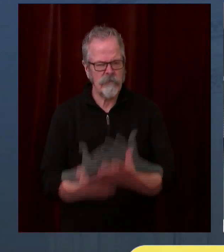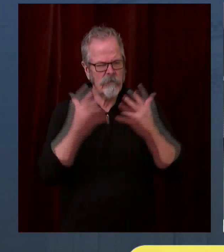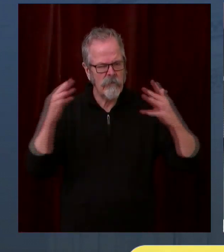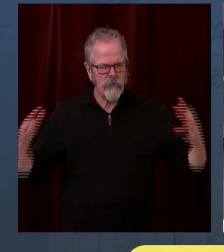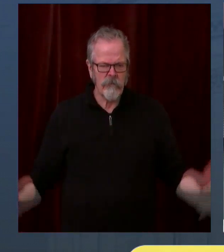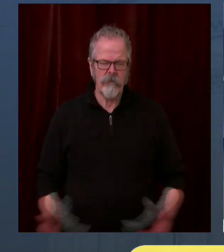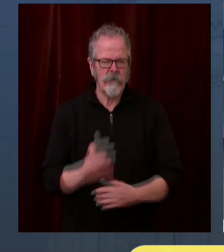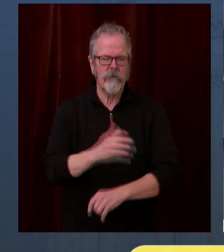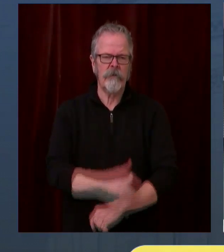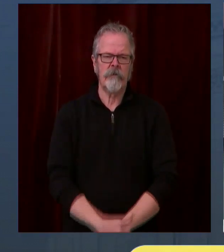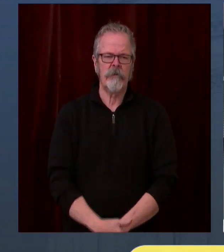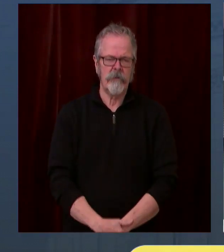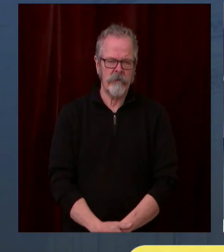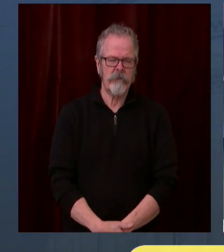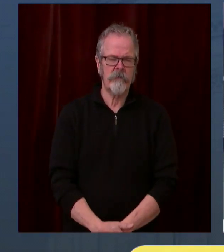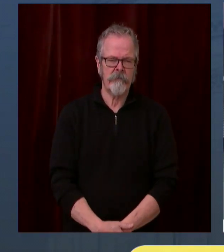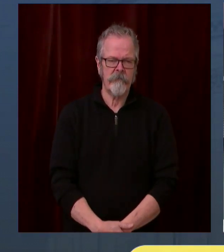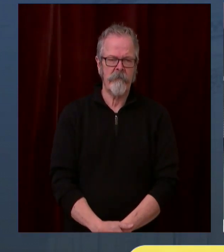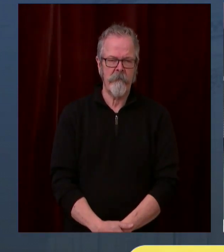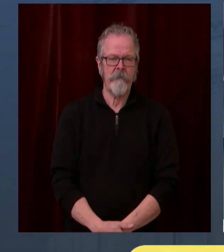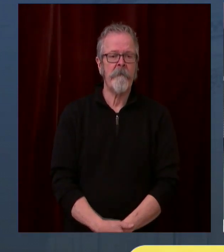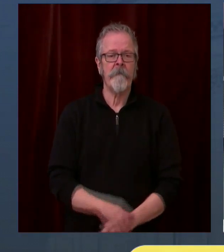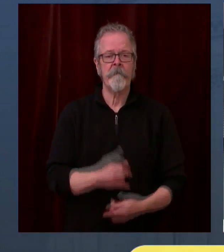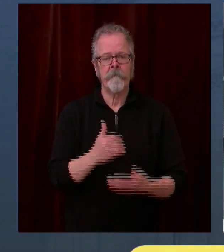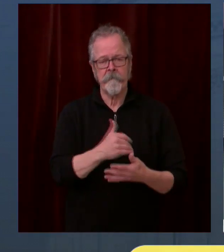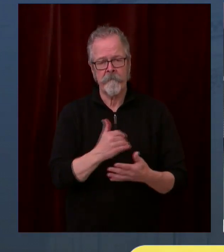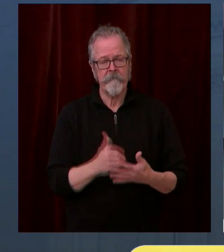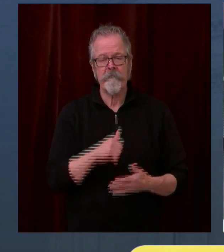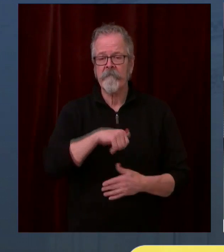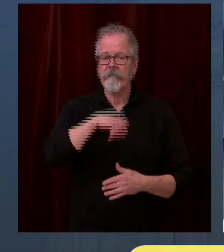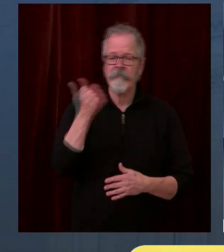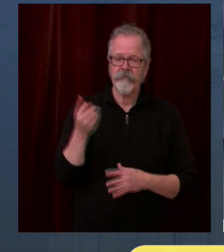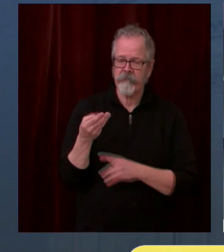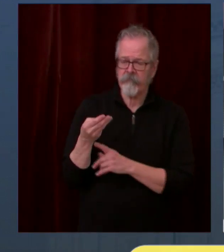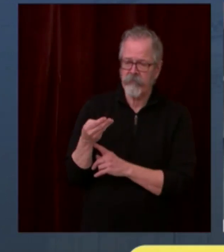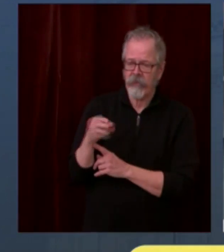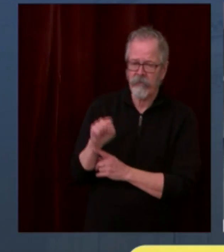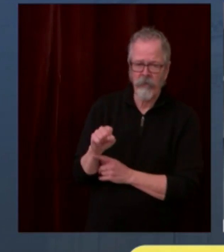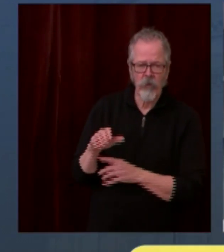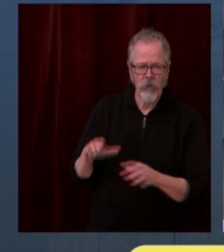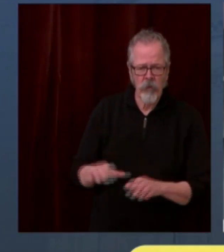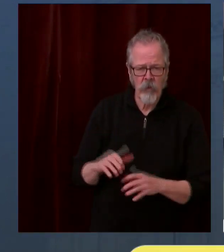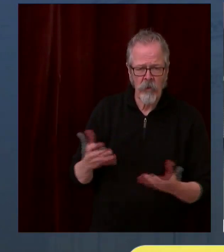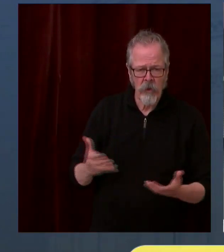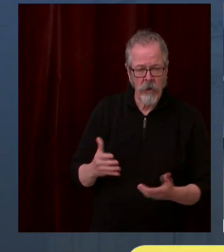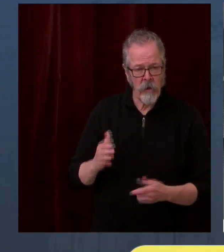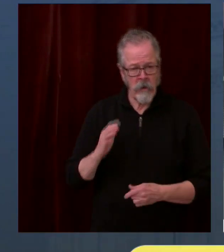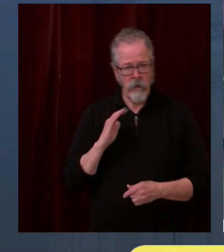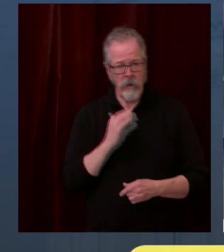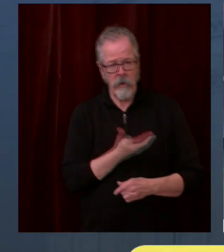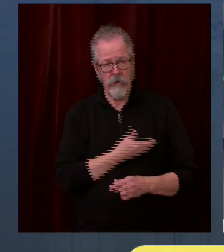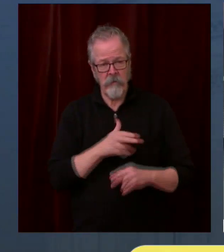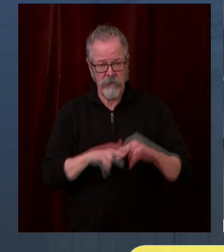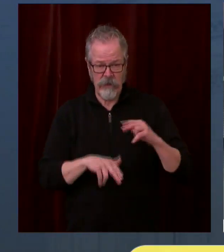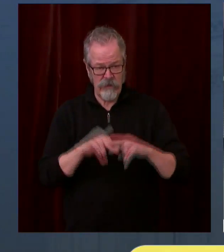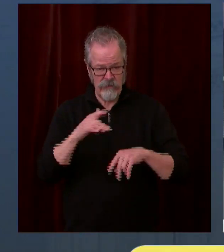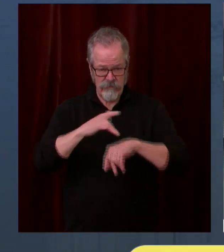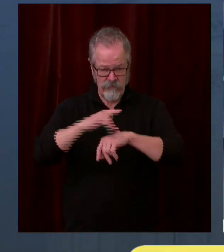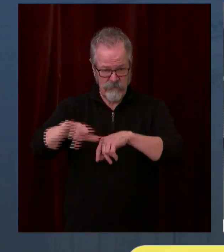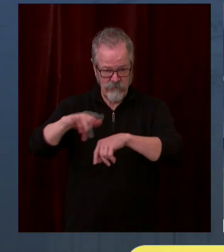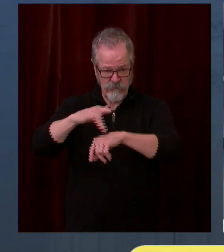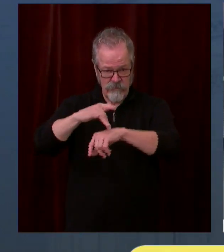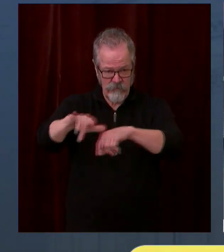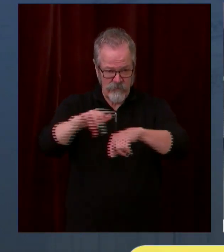Governor Inslee alluded to, and asking me before, is we're just putting our facilities to work. We're putting our employees to work as